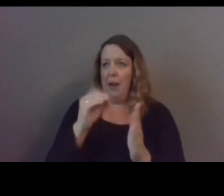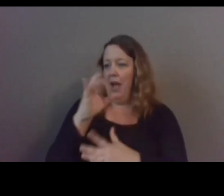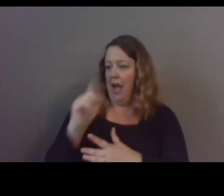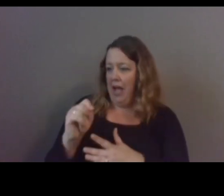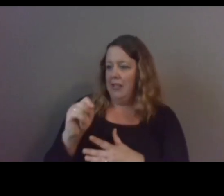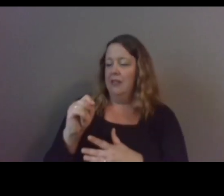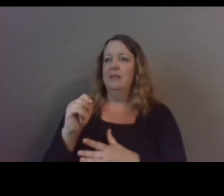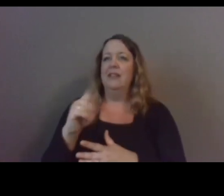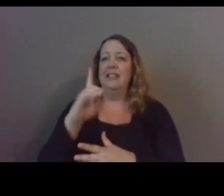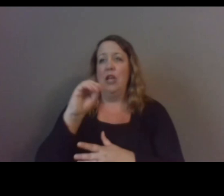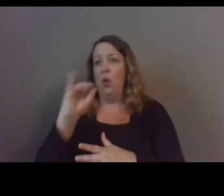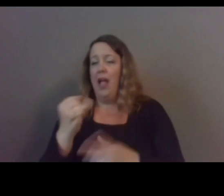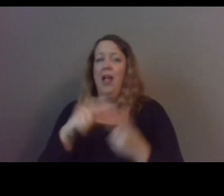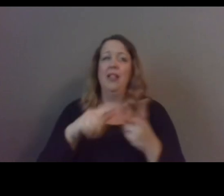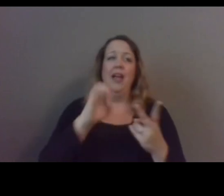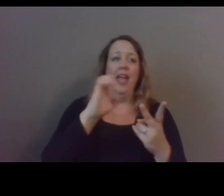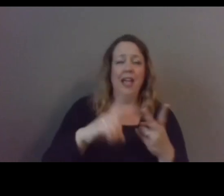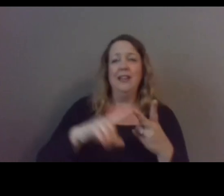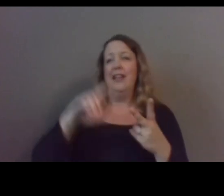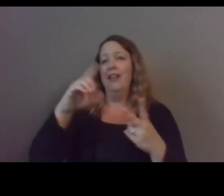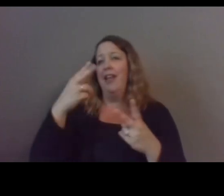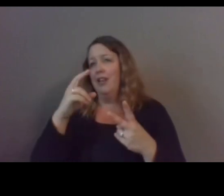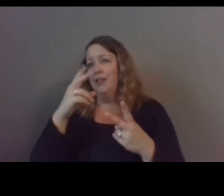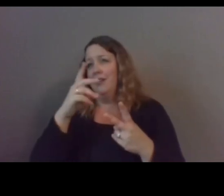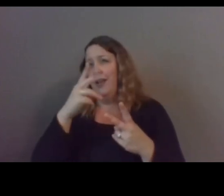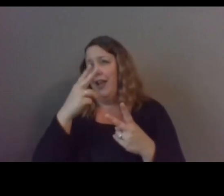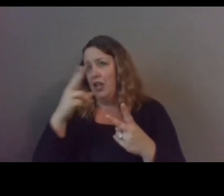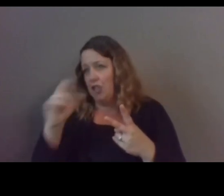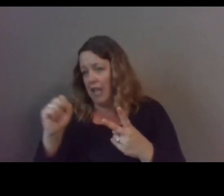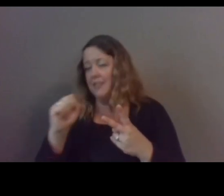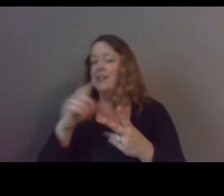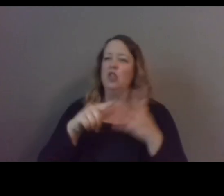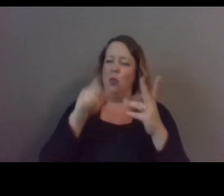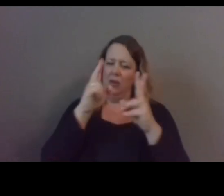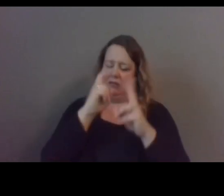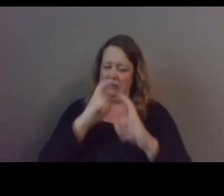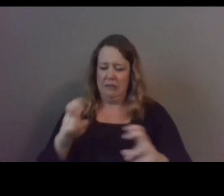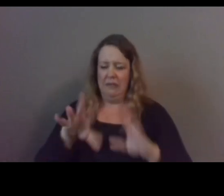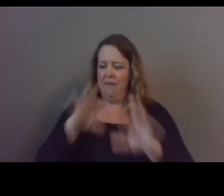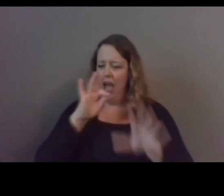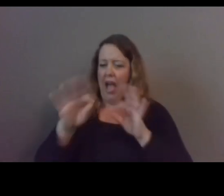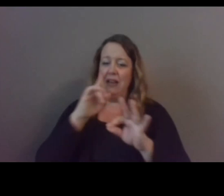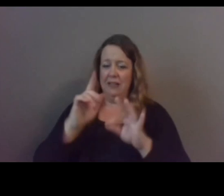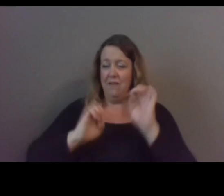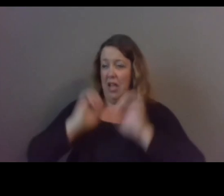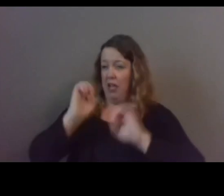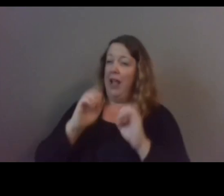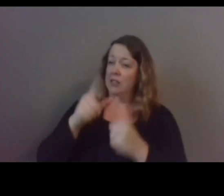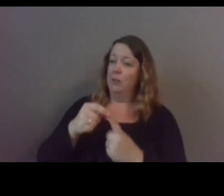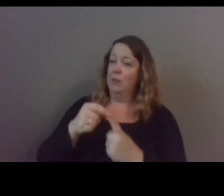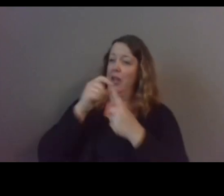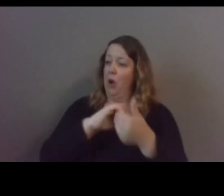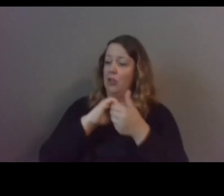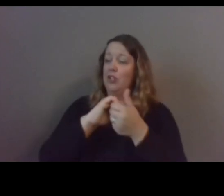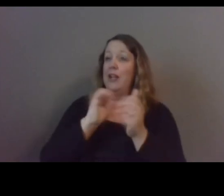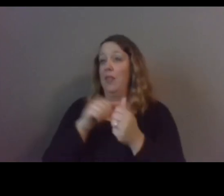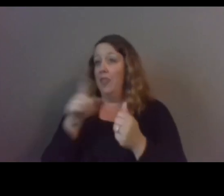ed hhs to explore and evaluate unique partnerships and models some of what you heard about today between or within